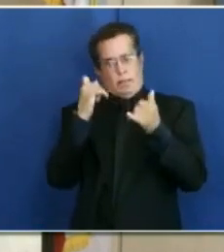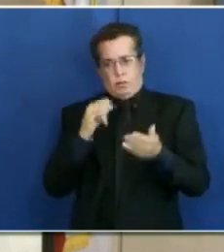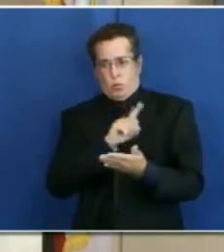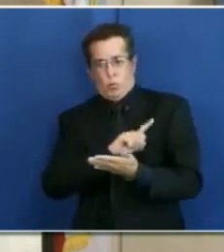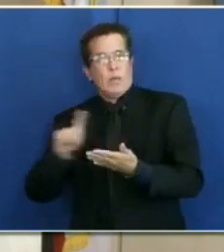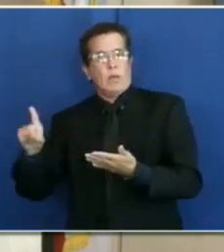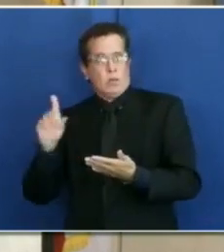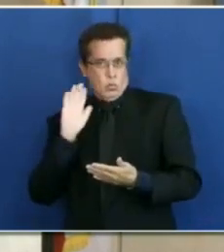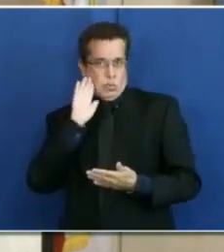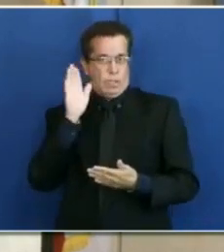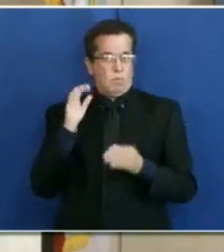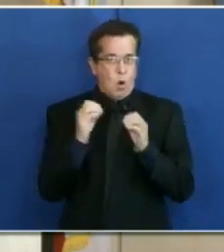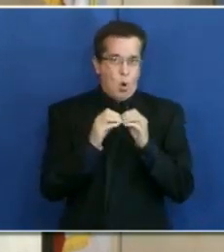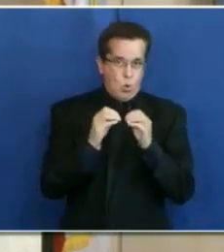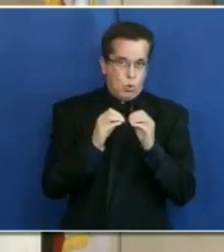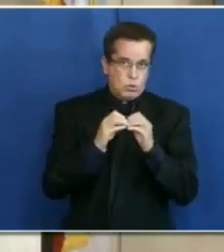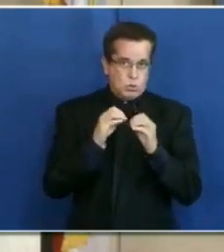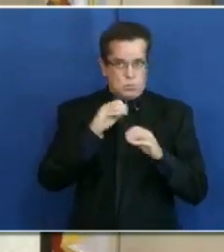Dr. Witten's going to respond.